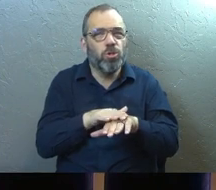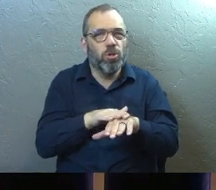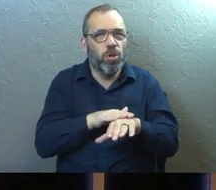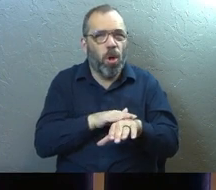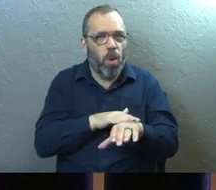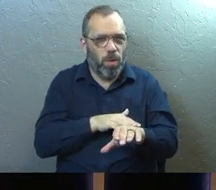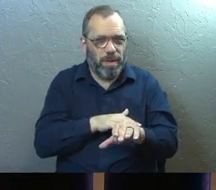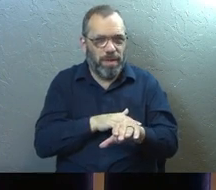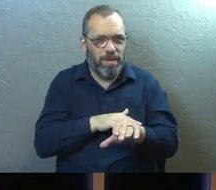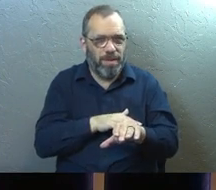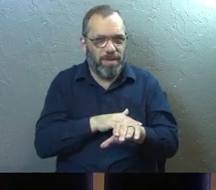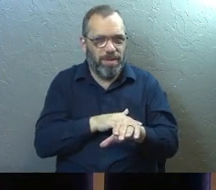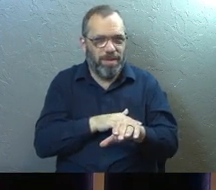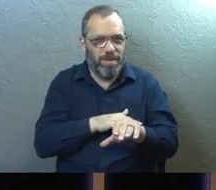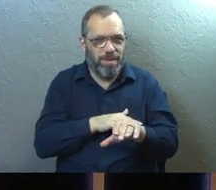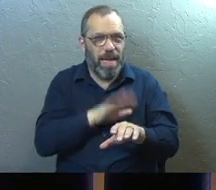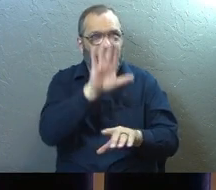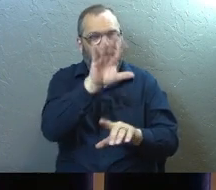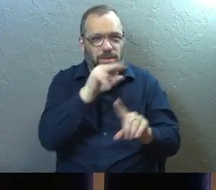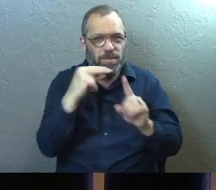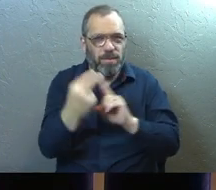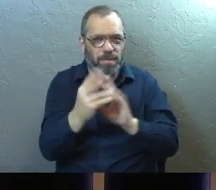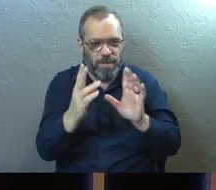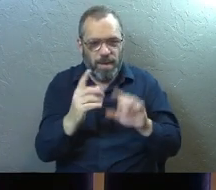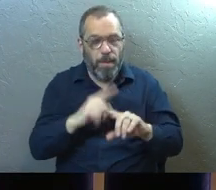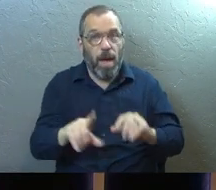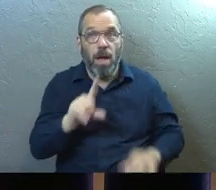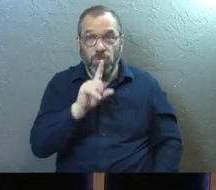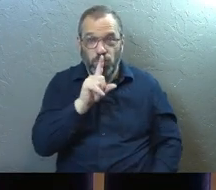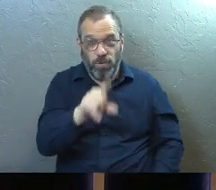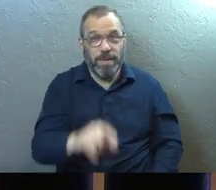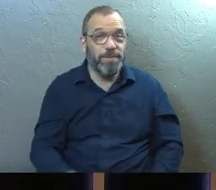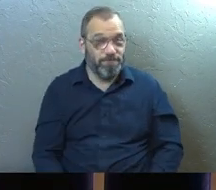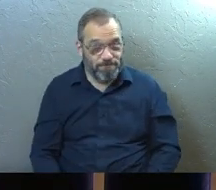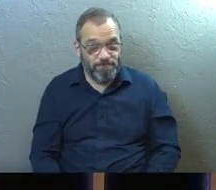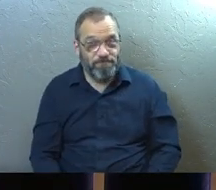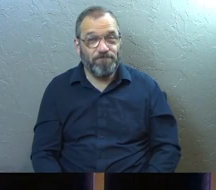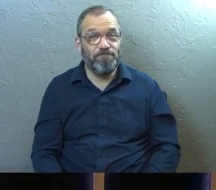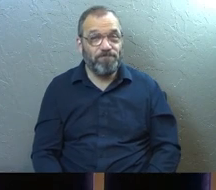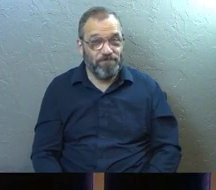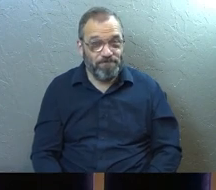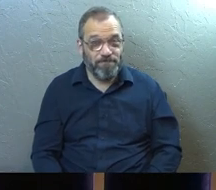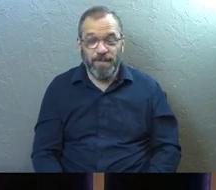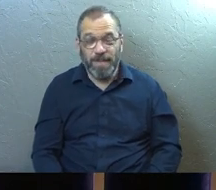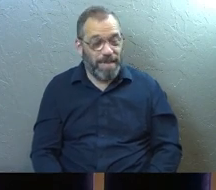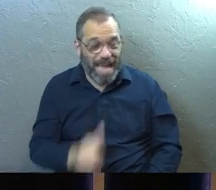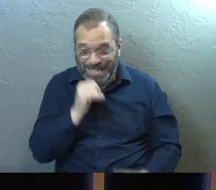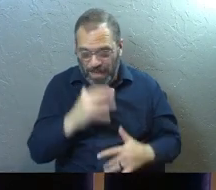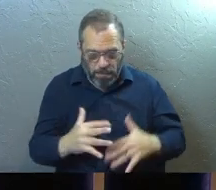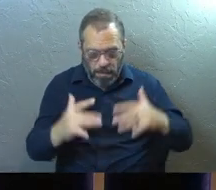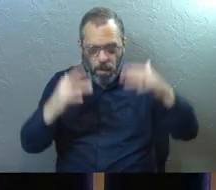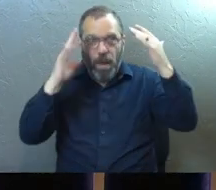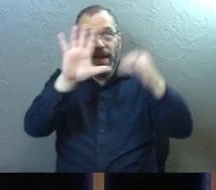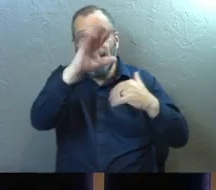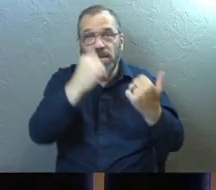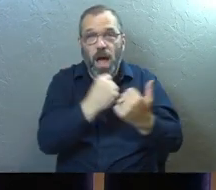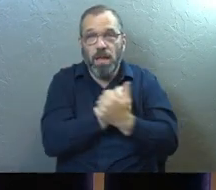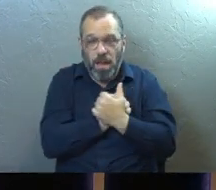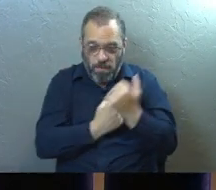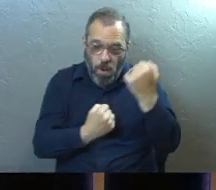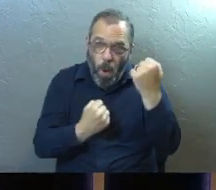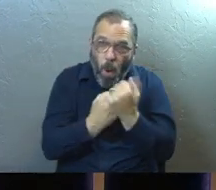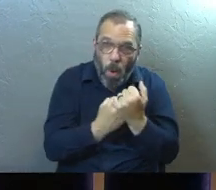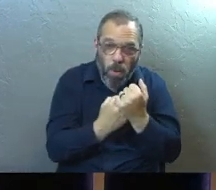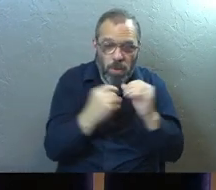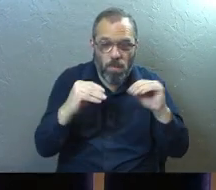imperceptibly, but surely. And it does not overwhelm me. His love that holds